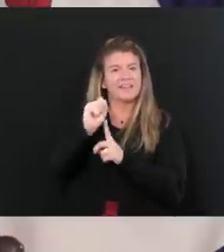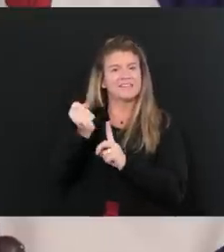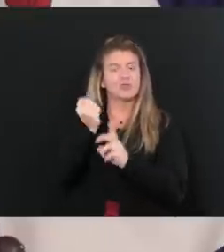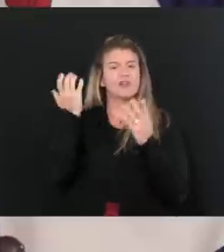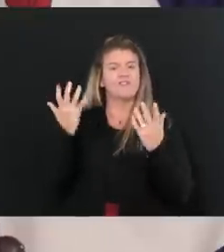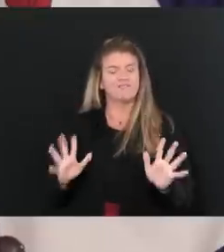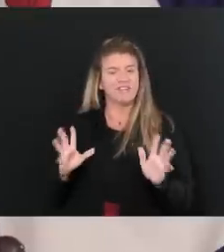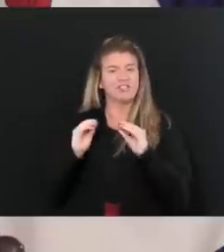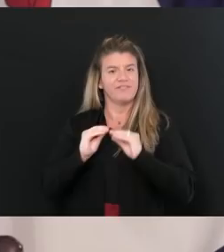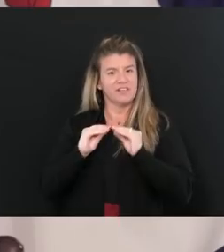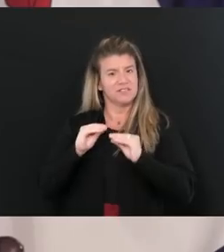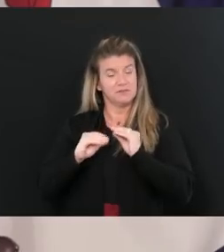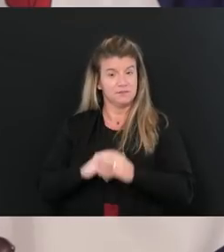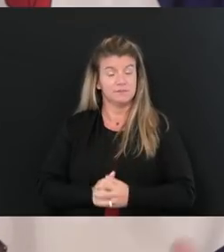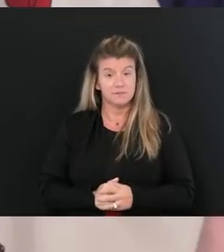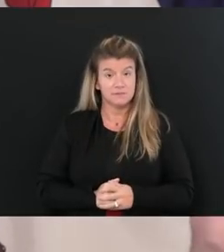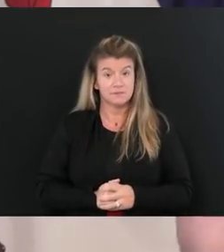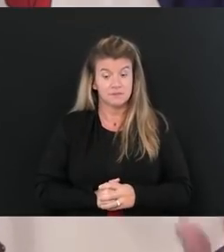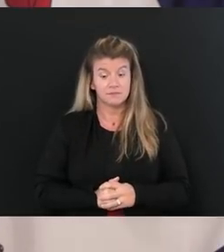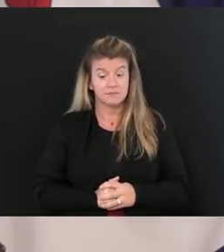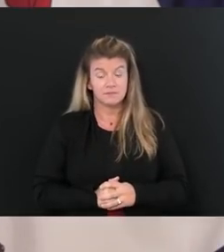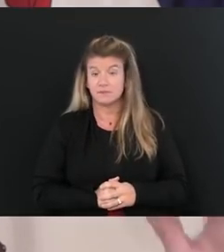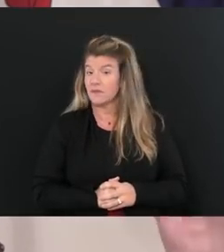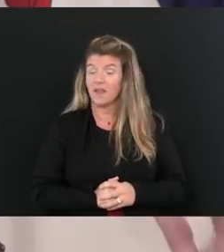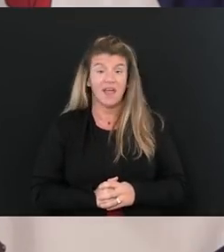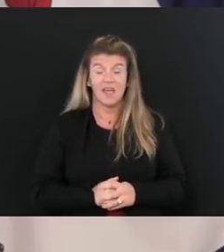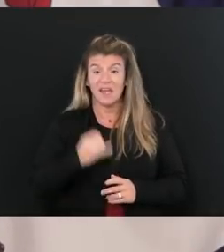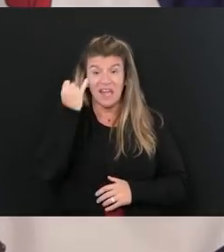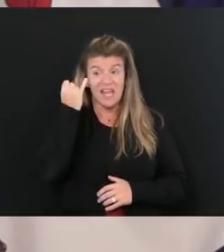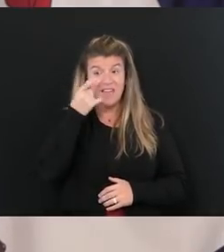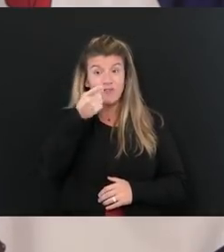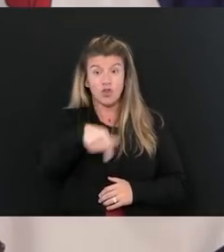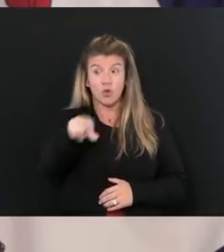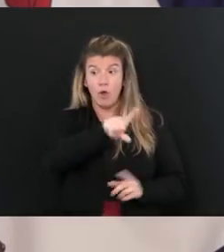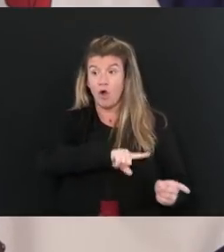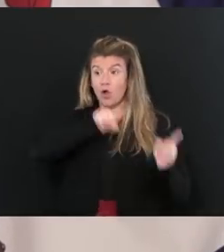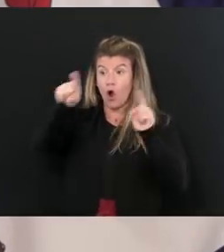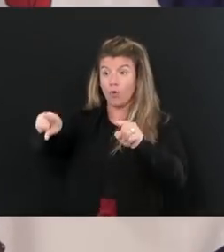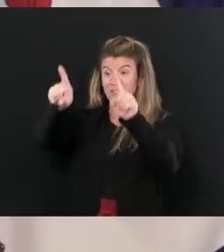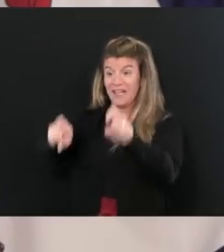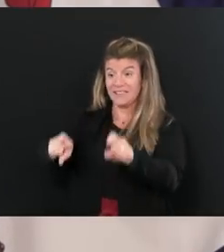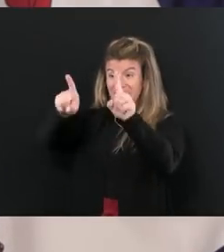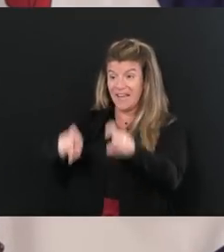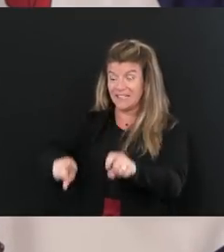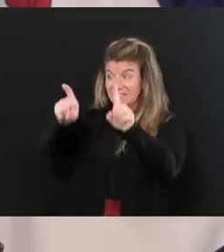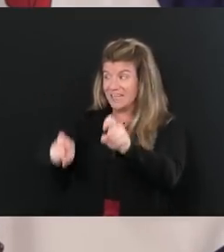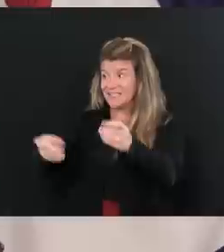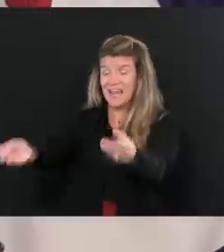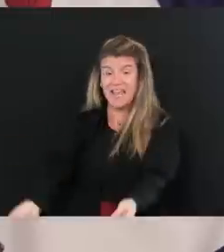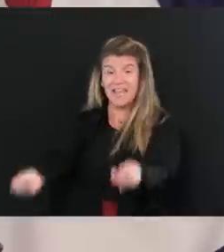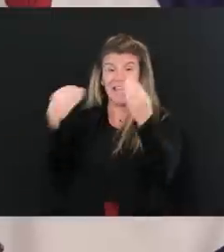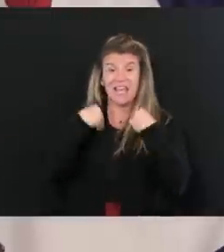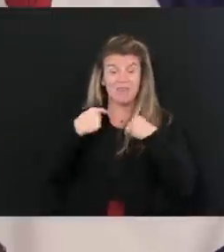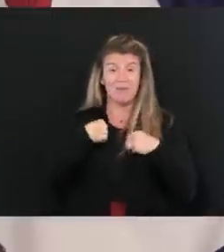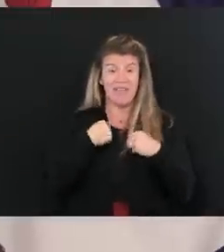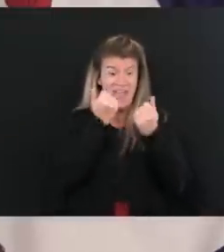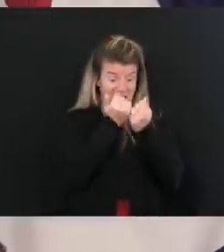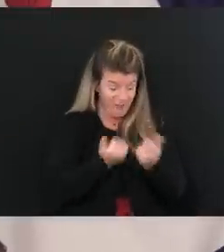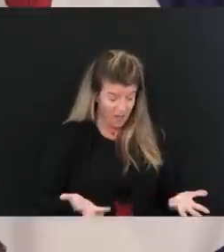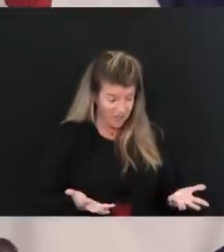fixed. If you lay on top of me thousands of tests, I can fix this thing